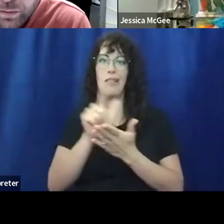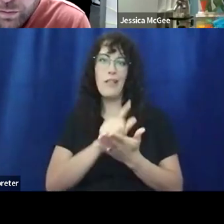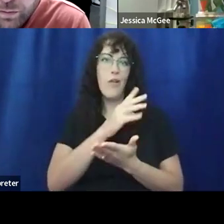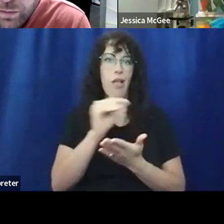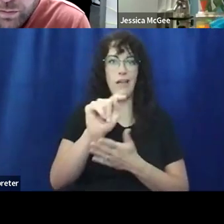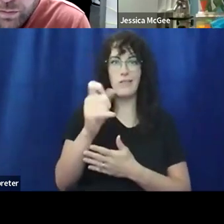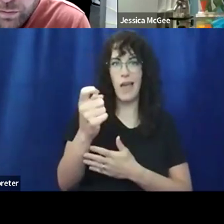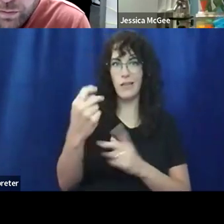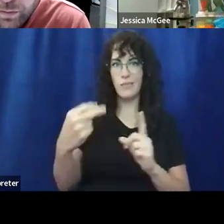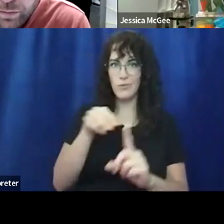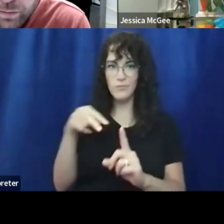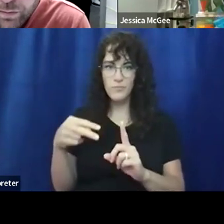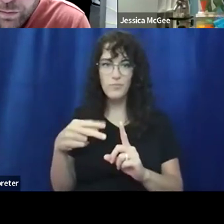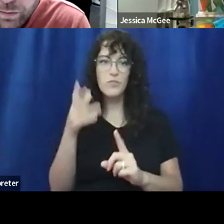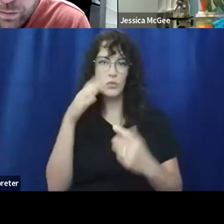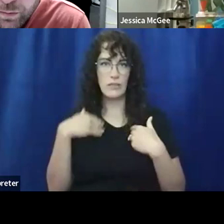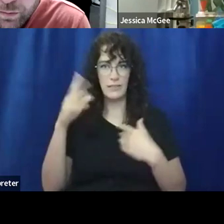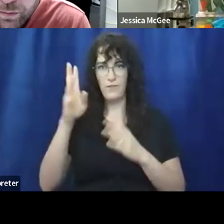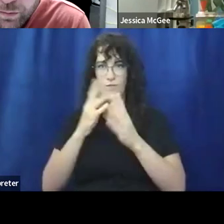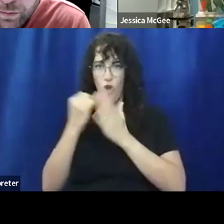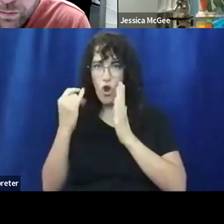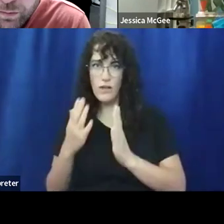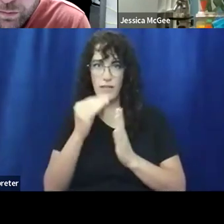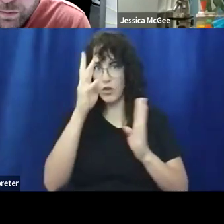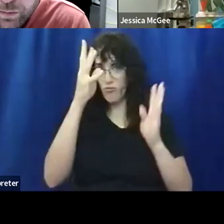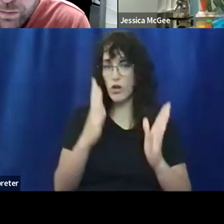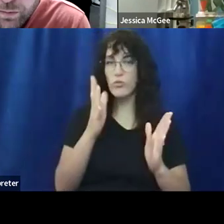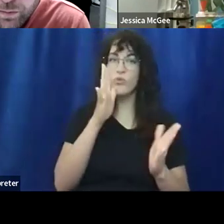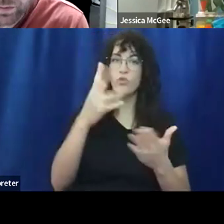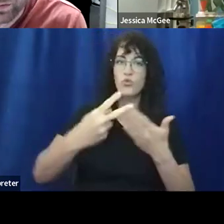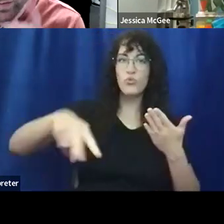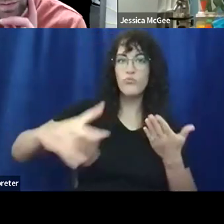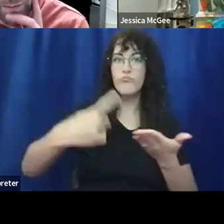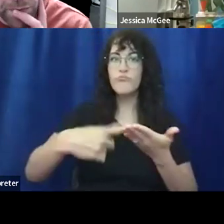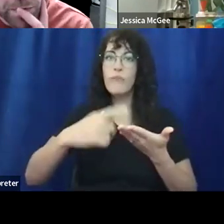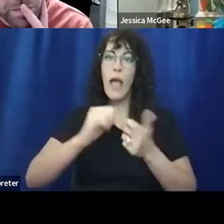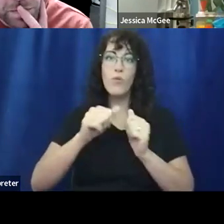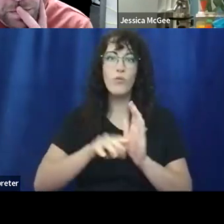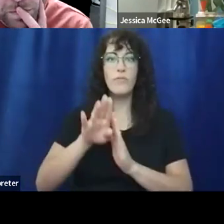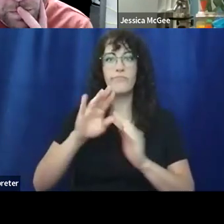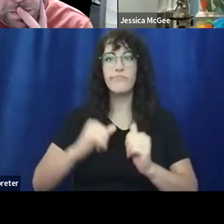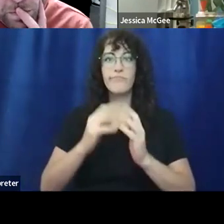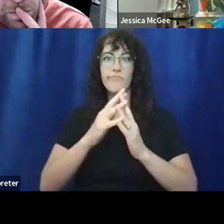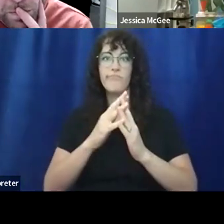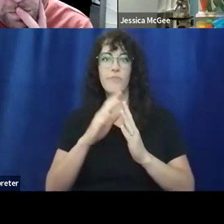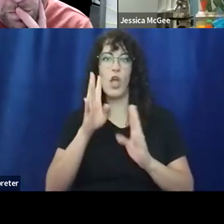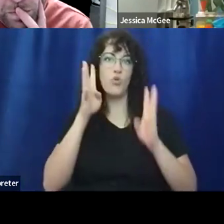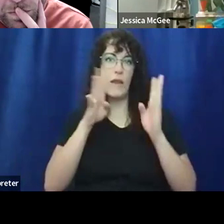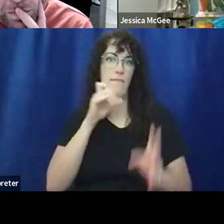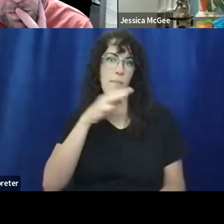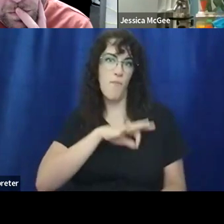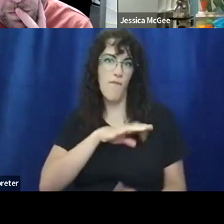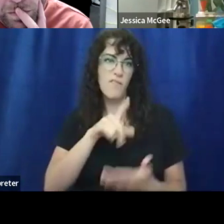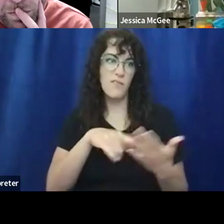creatives, um, who are talking in two weeks about the process of starting a creative nonprofit. What are some of the concerns there?